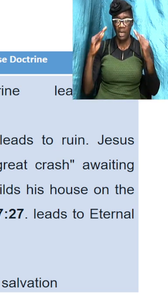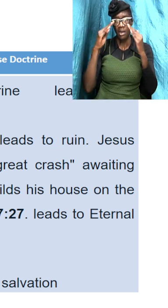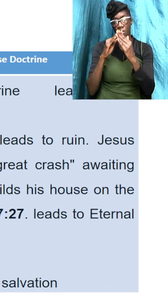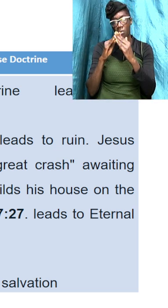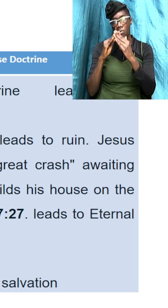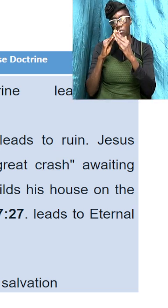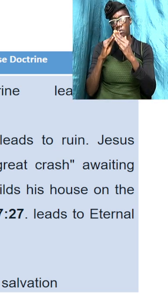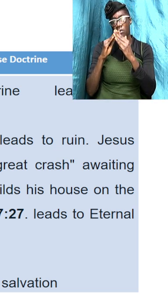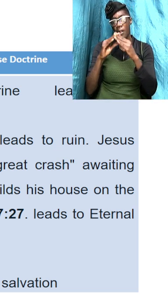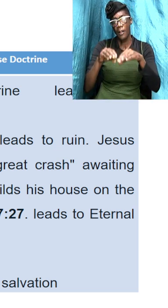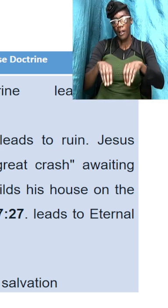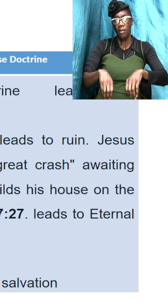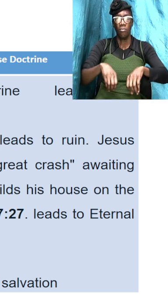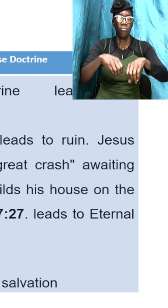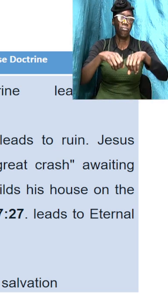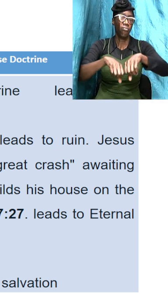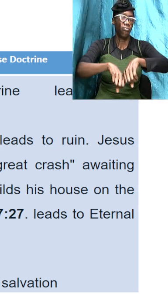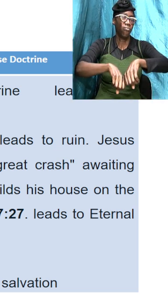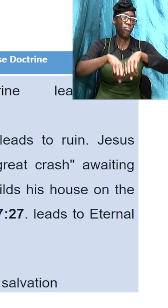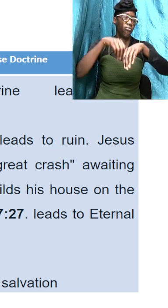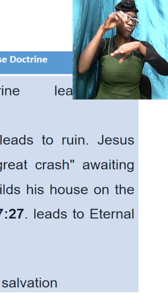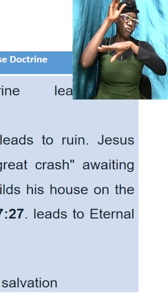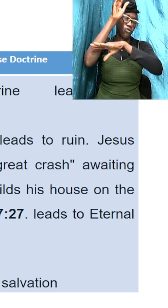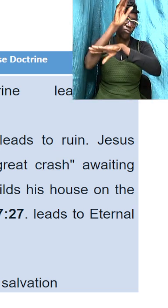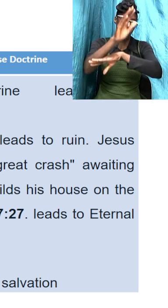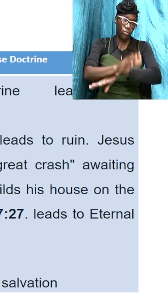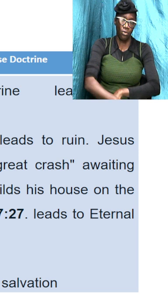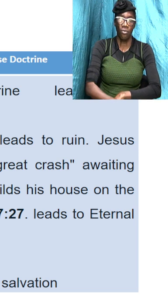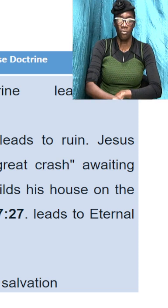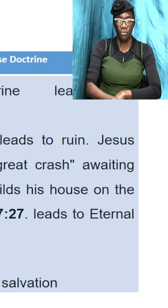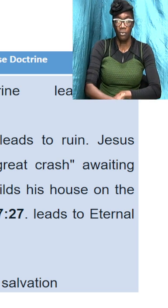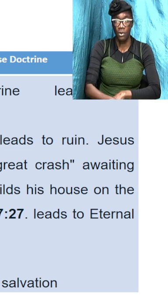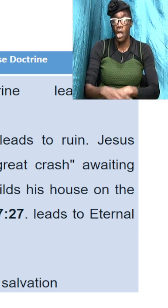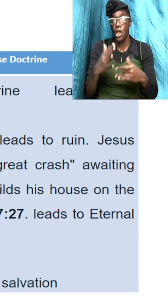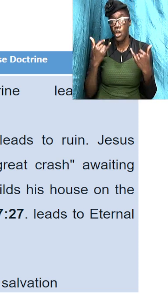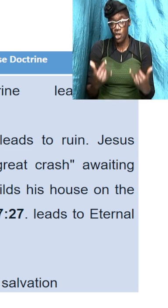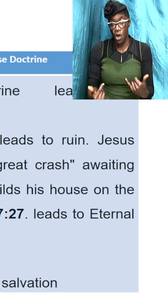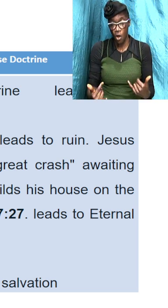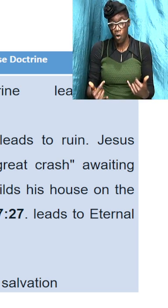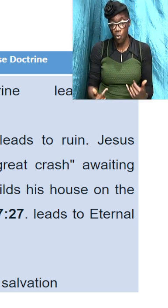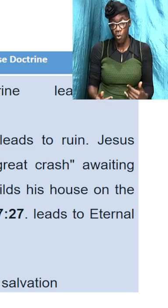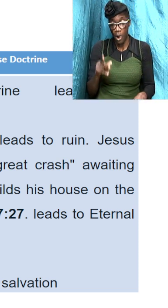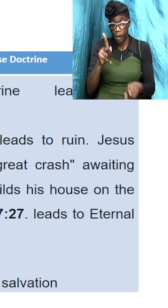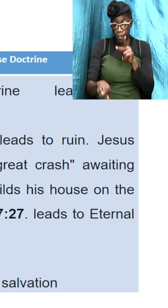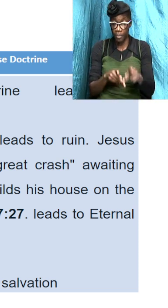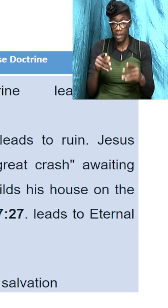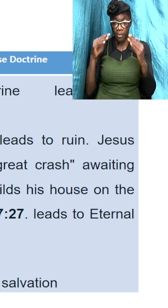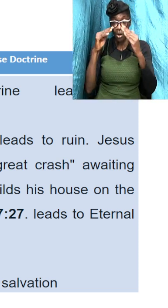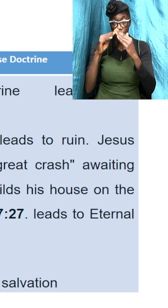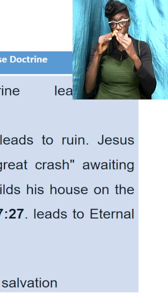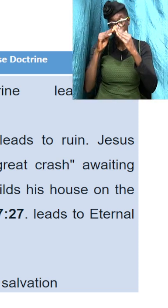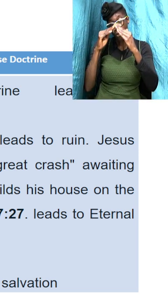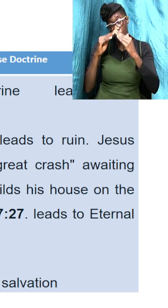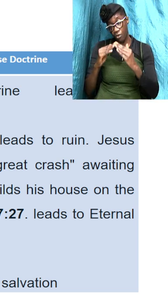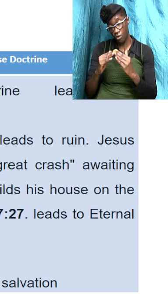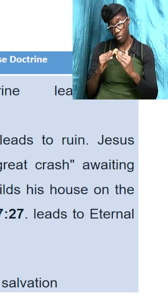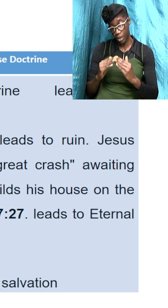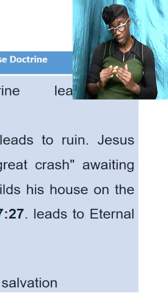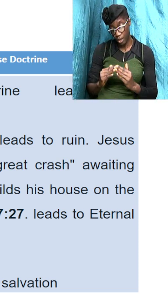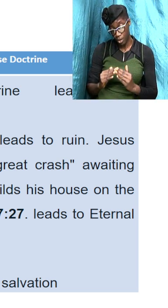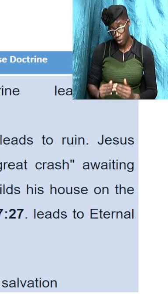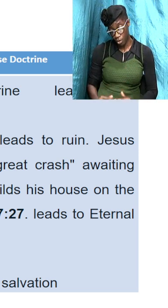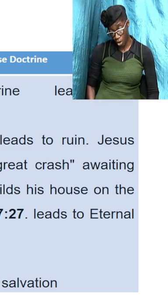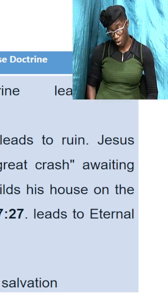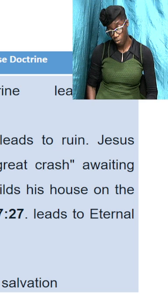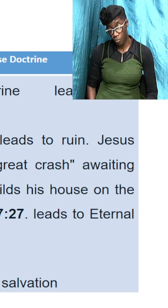down and right now folks house are coming down because the rain of false